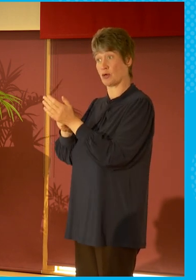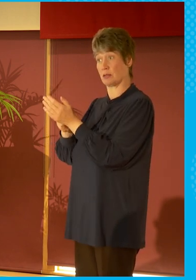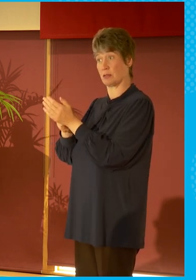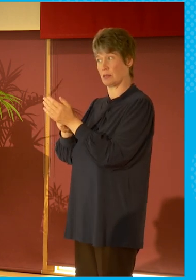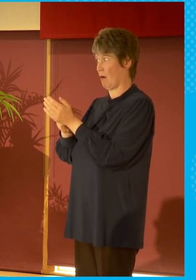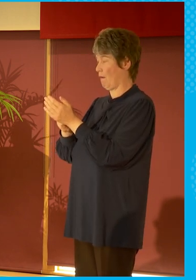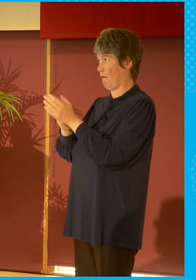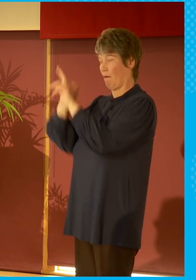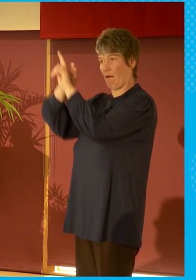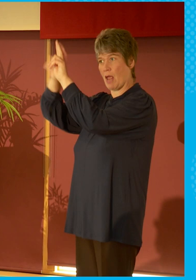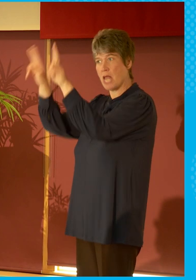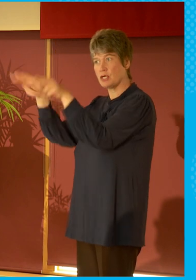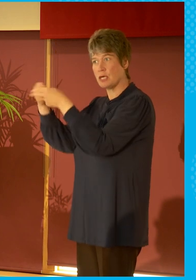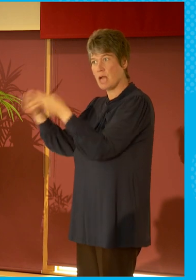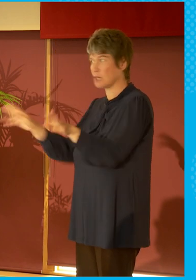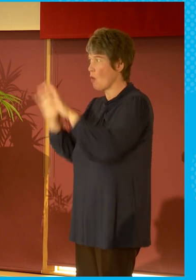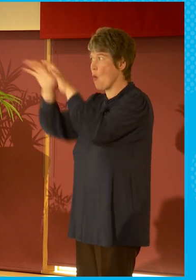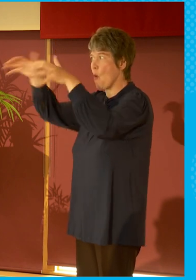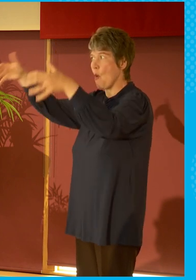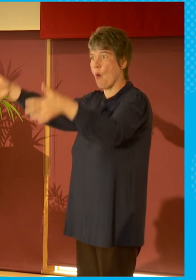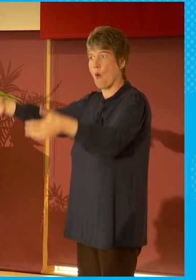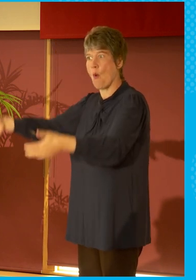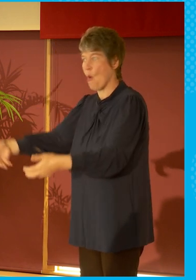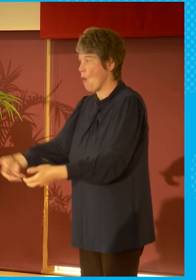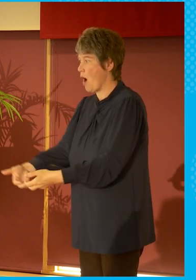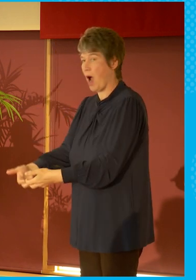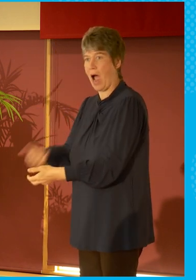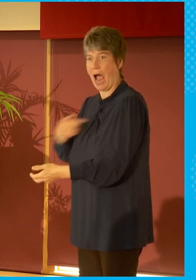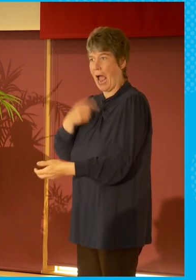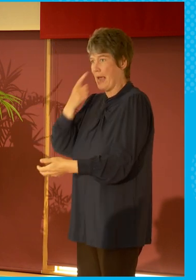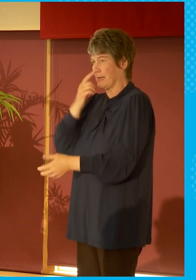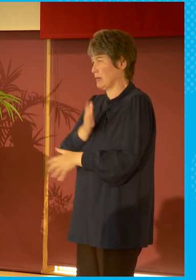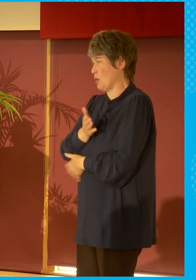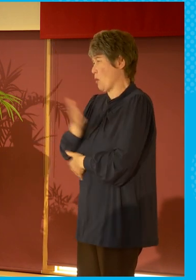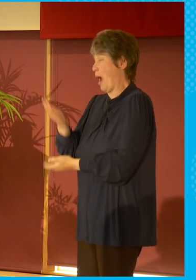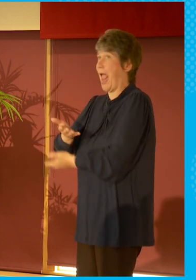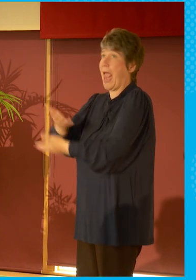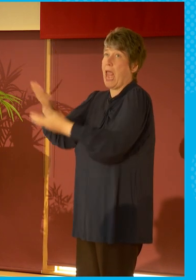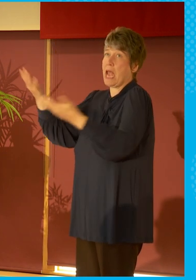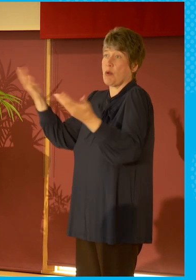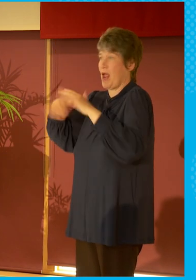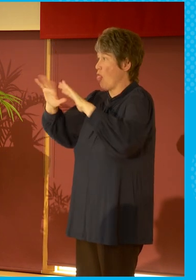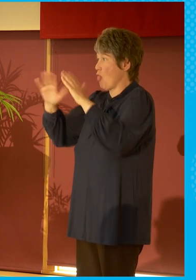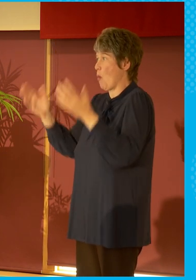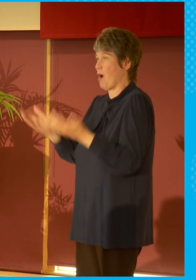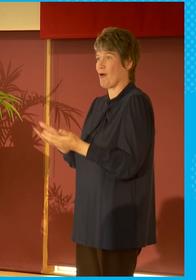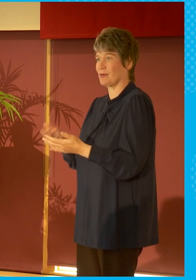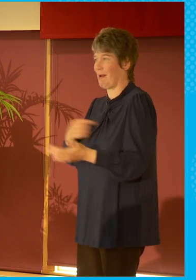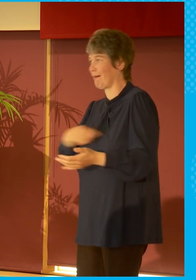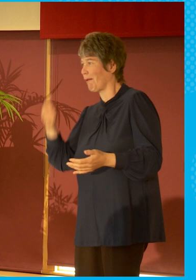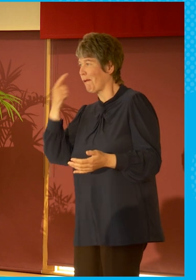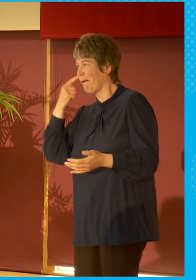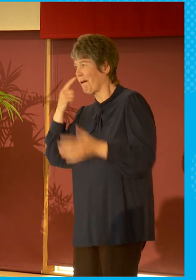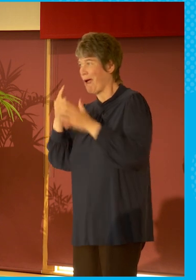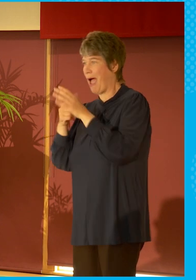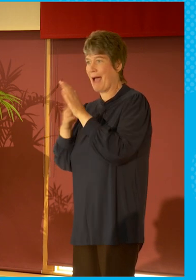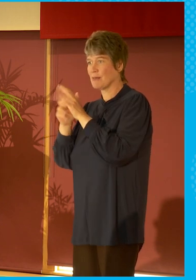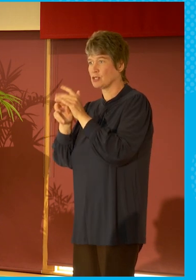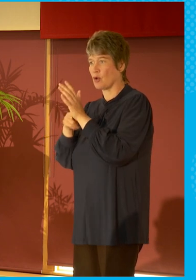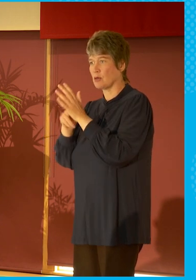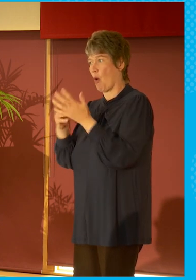go, I should be able to go anywhere in the world and I'll be able to say you can just go and check out Amazon or Netflix let's say.